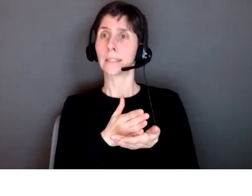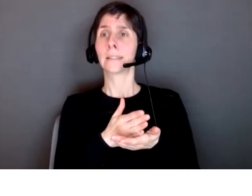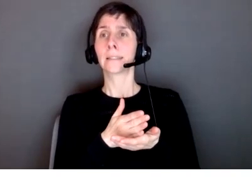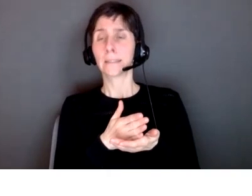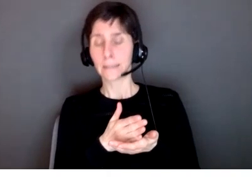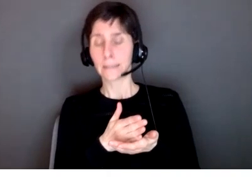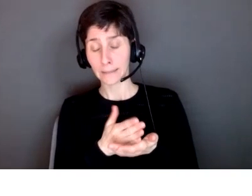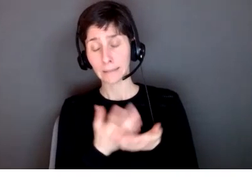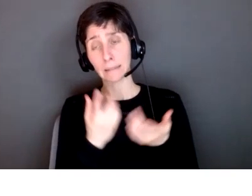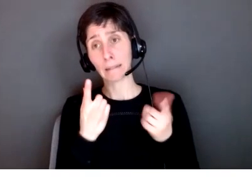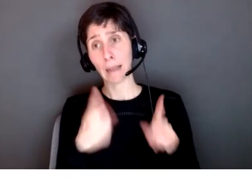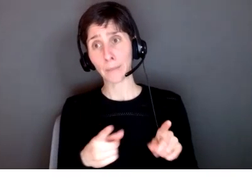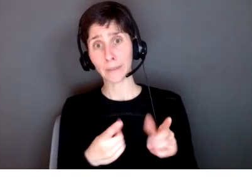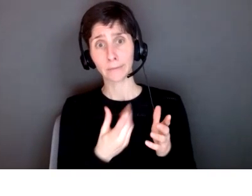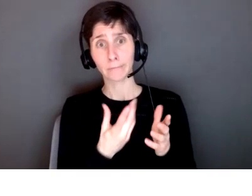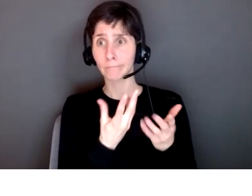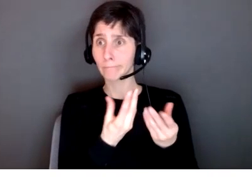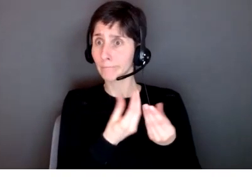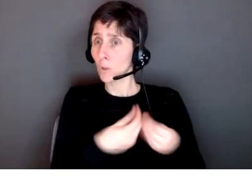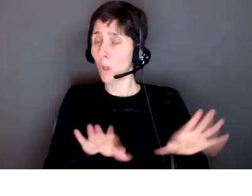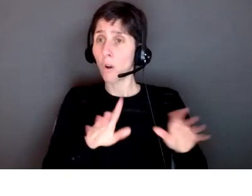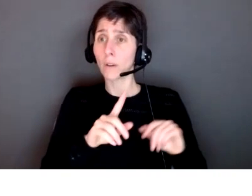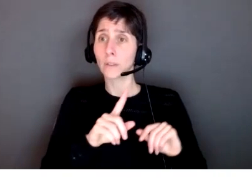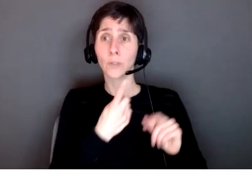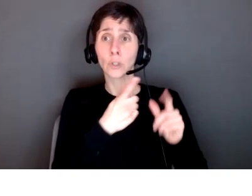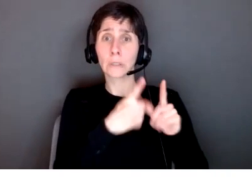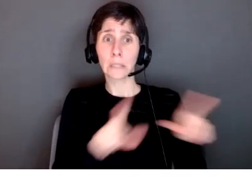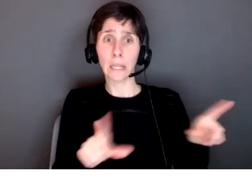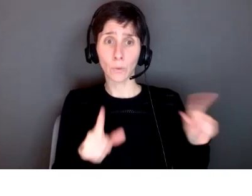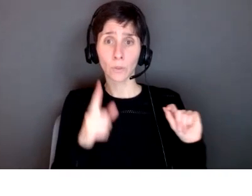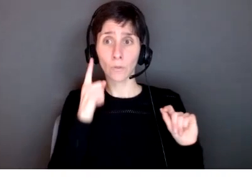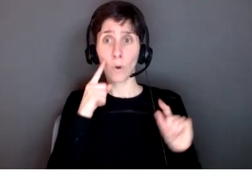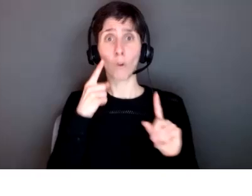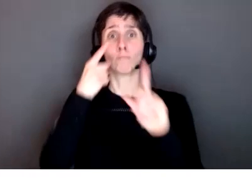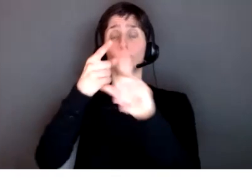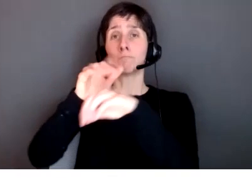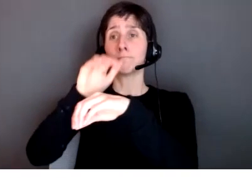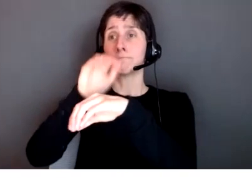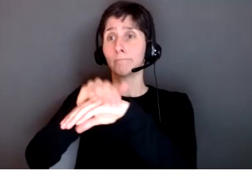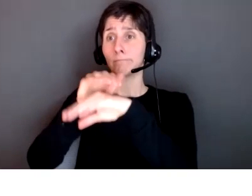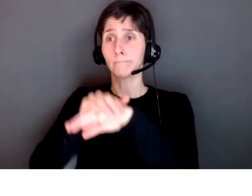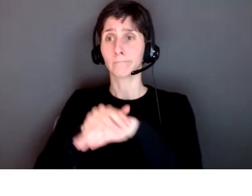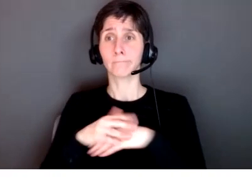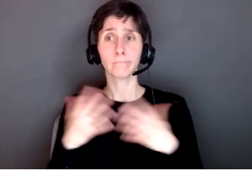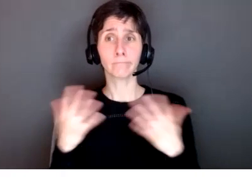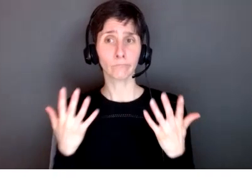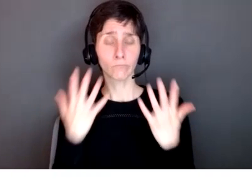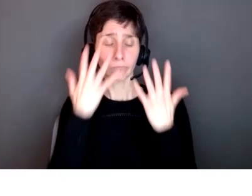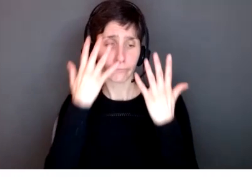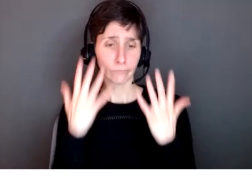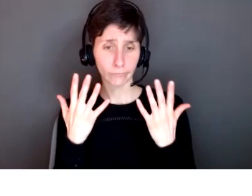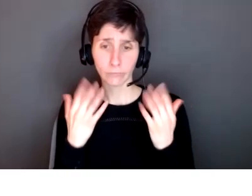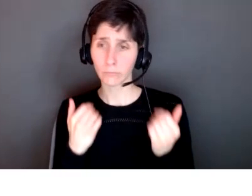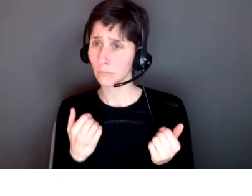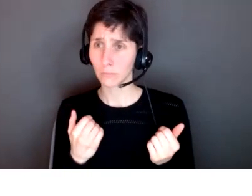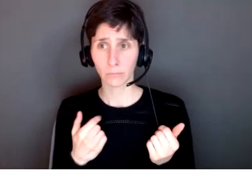sacrifice the first language in the for the purpose of them learning english faster and that's not